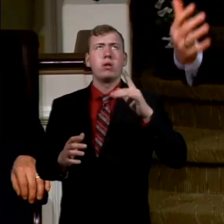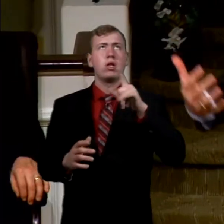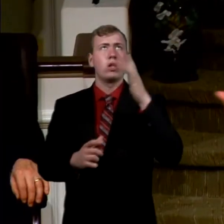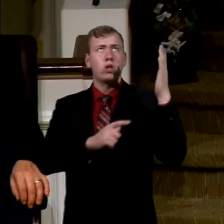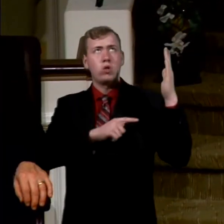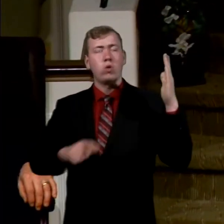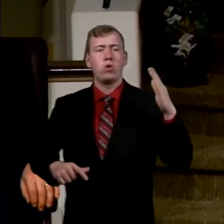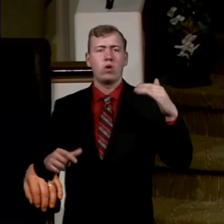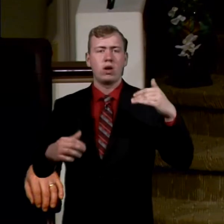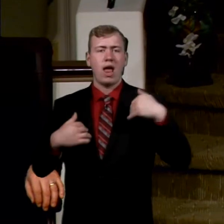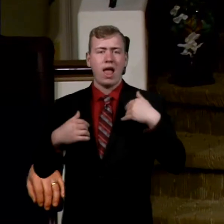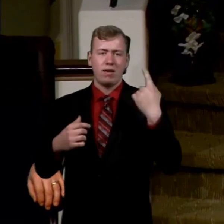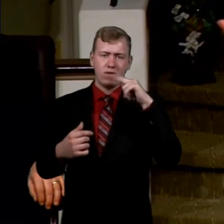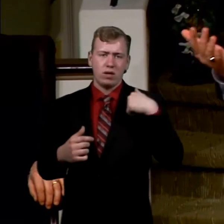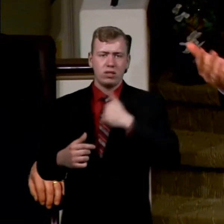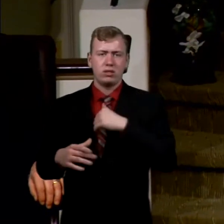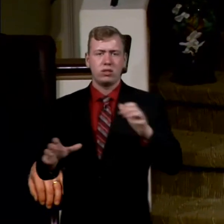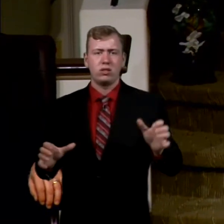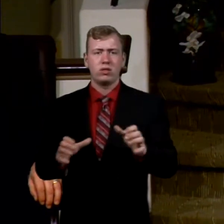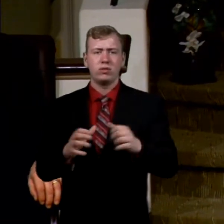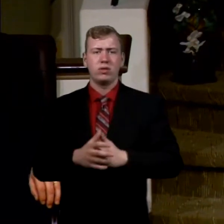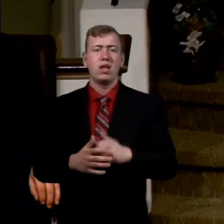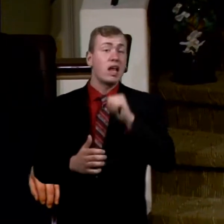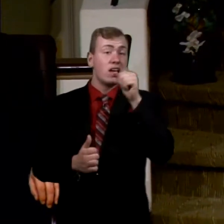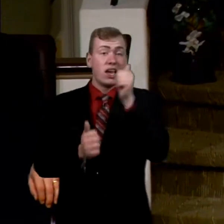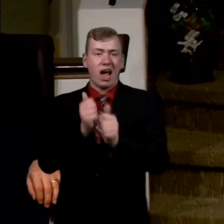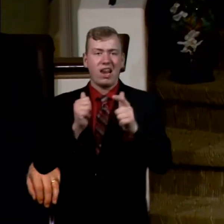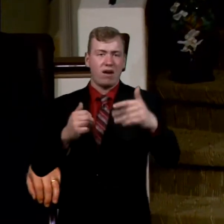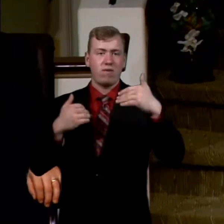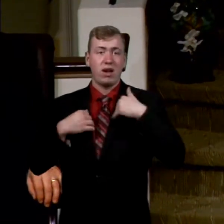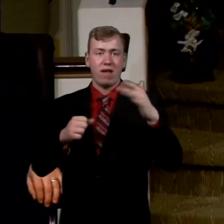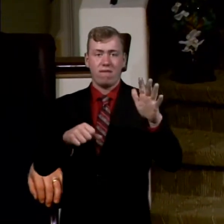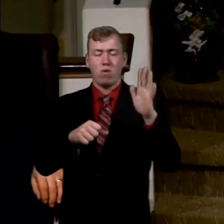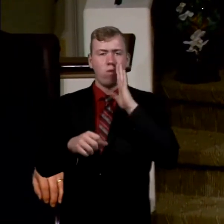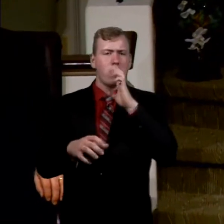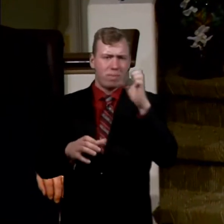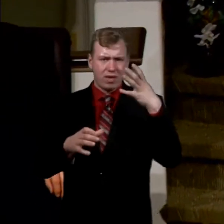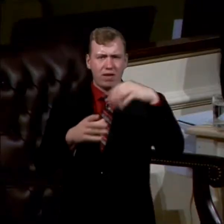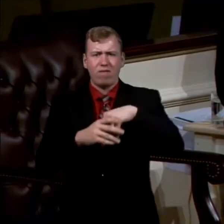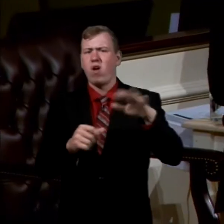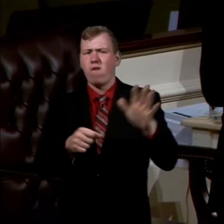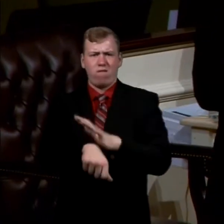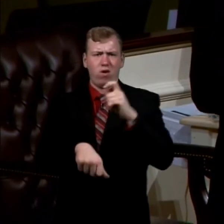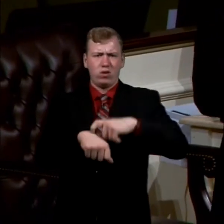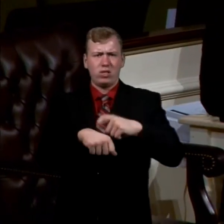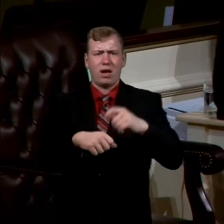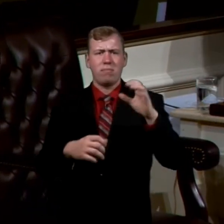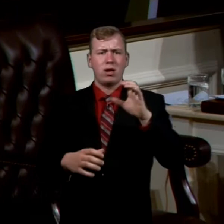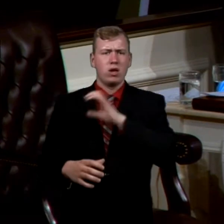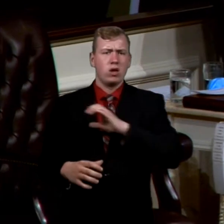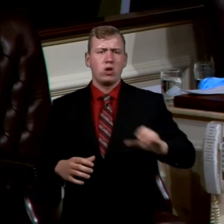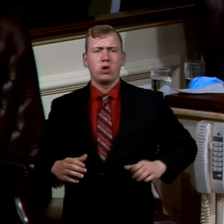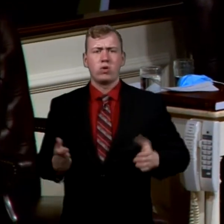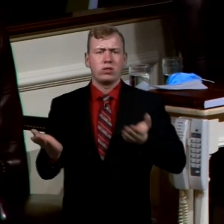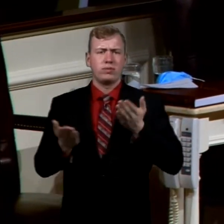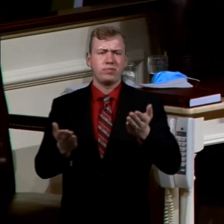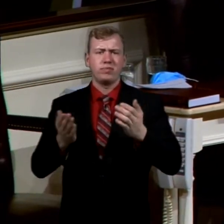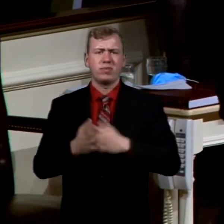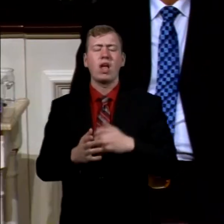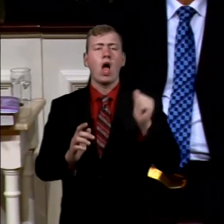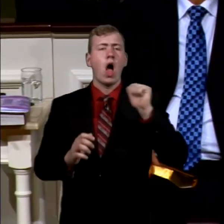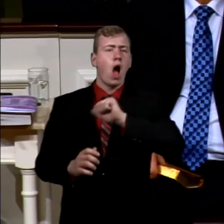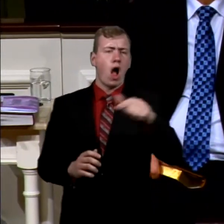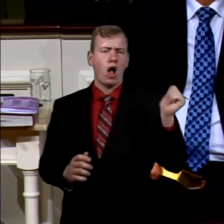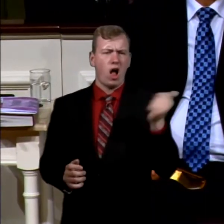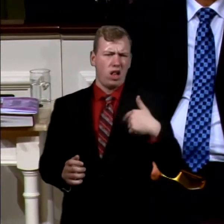for the Lord. Not everybody will be in full-time Christian ministry. But all of us ought to struggle. Lord, what do you want me to